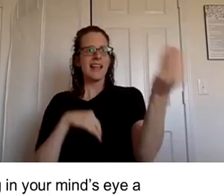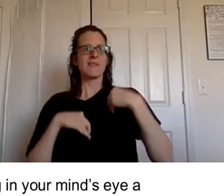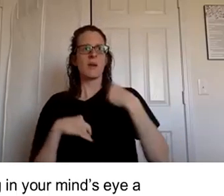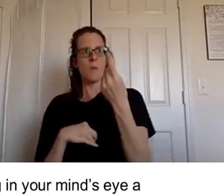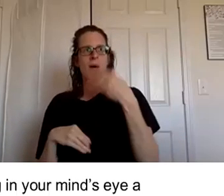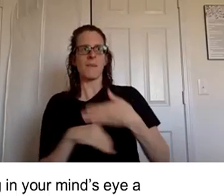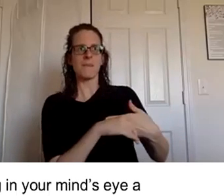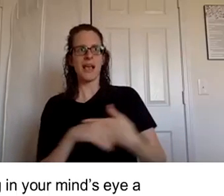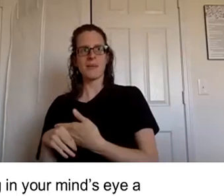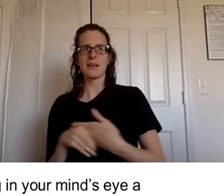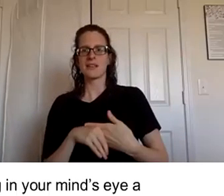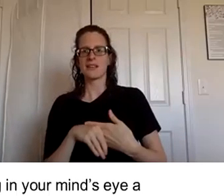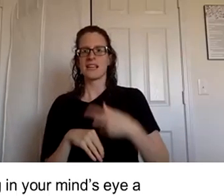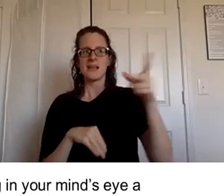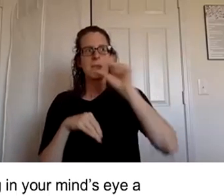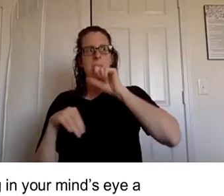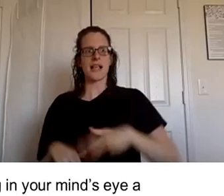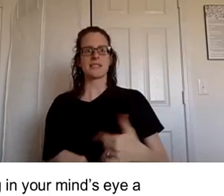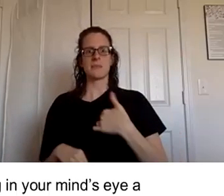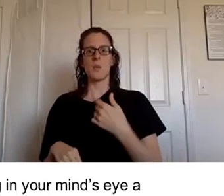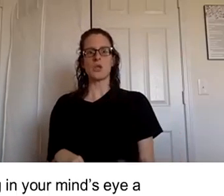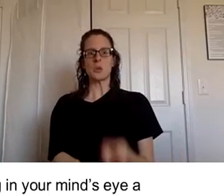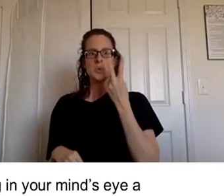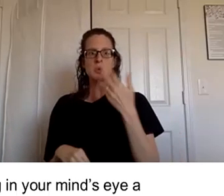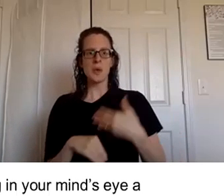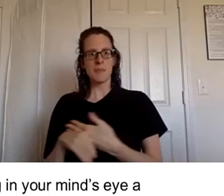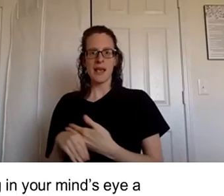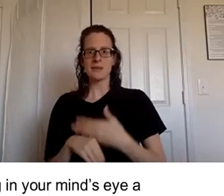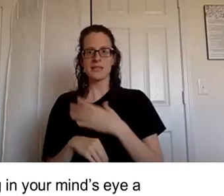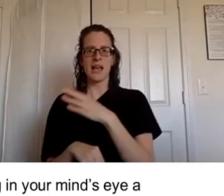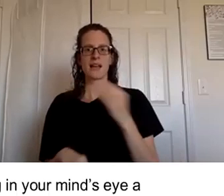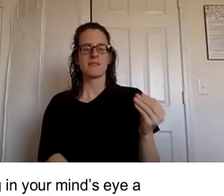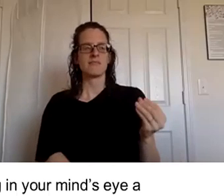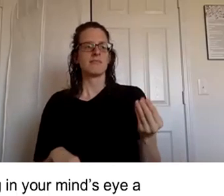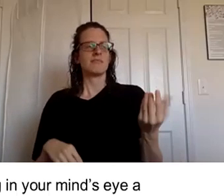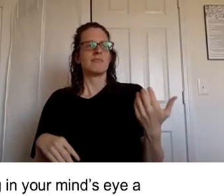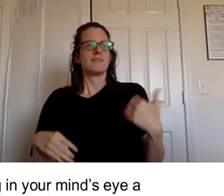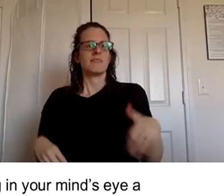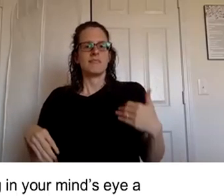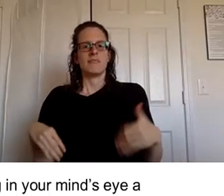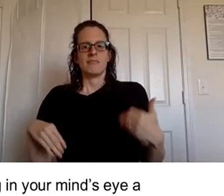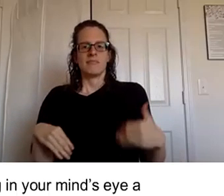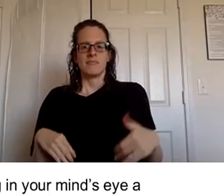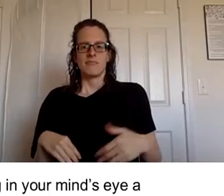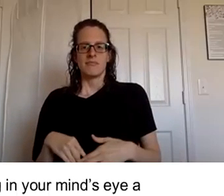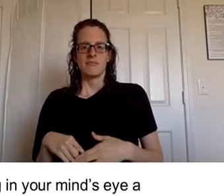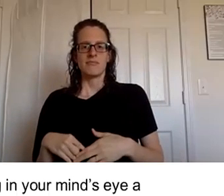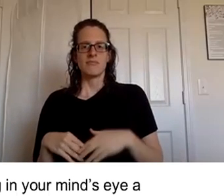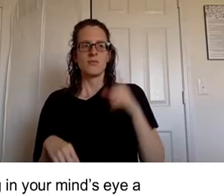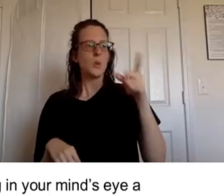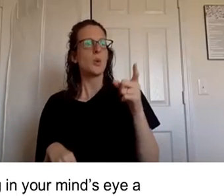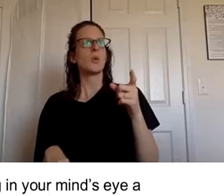he blessed me with two and i full i just think that was like you listened